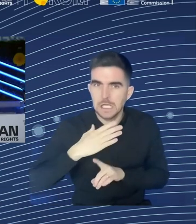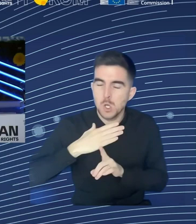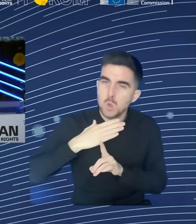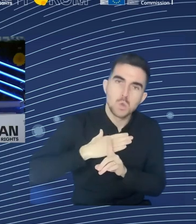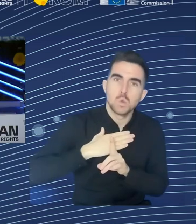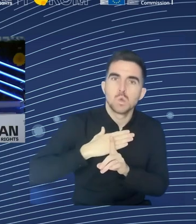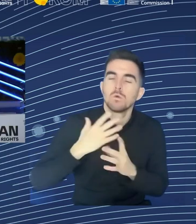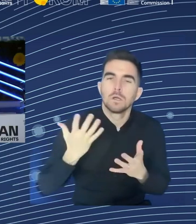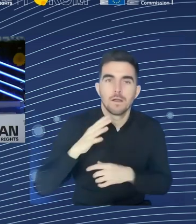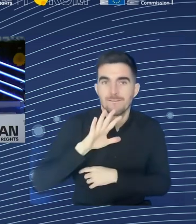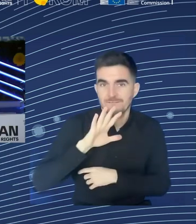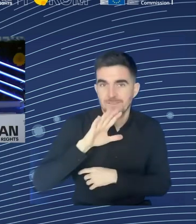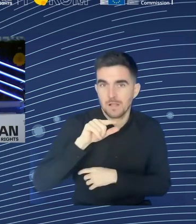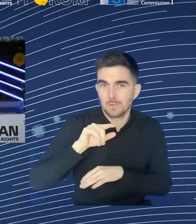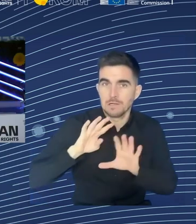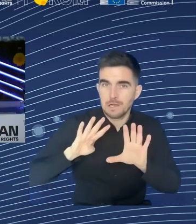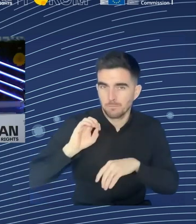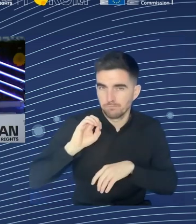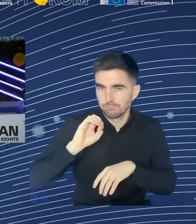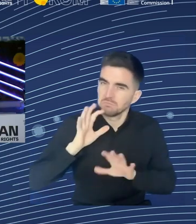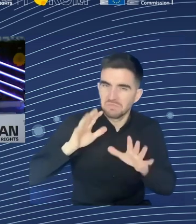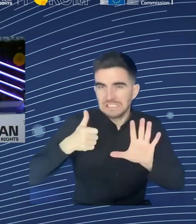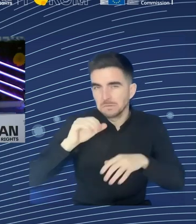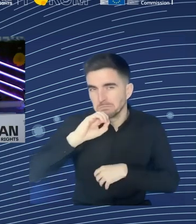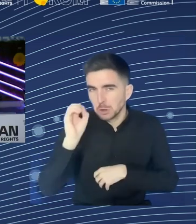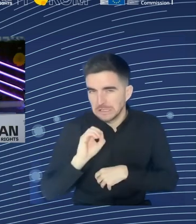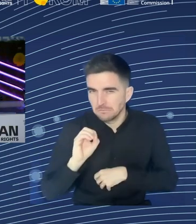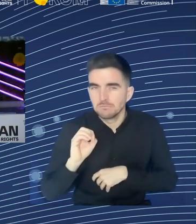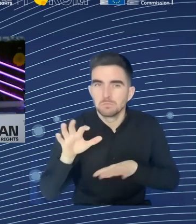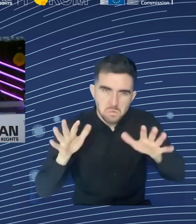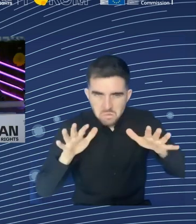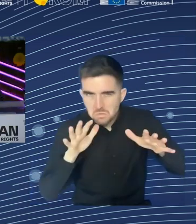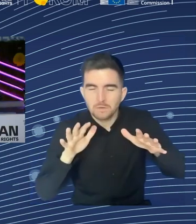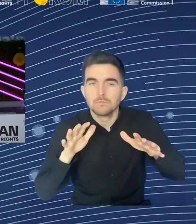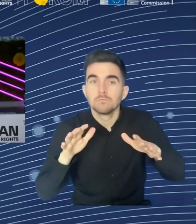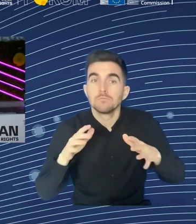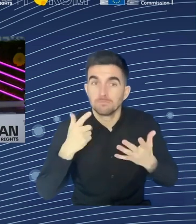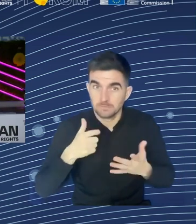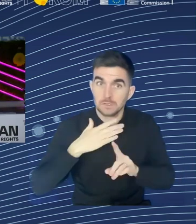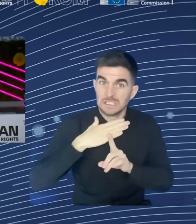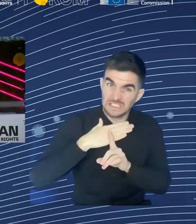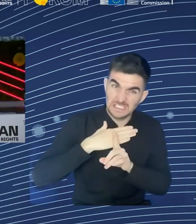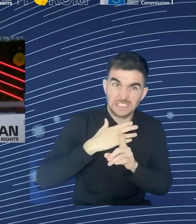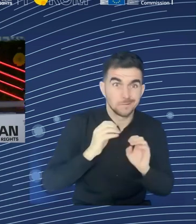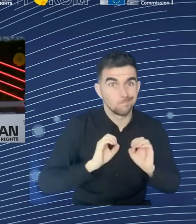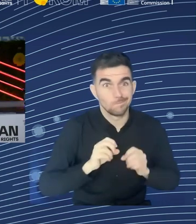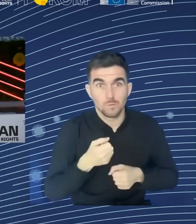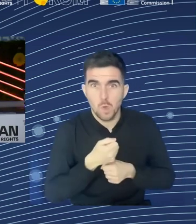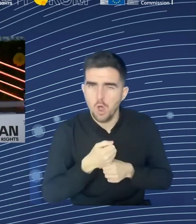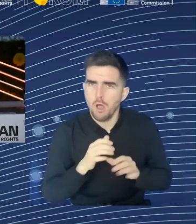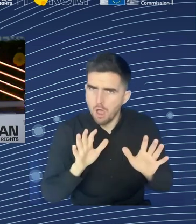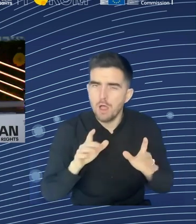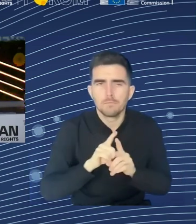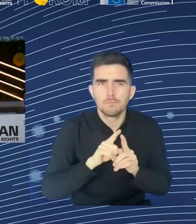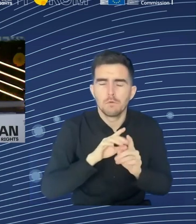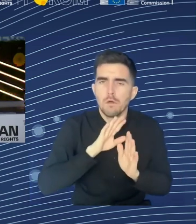employment growth going forward. That's the green line, I think. I think that perhaps even